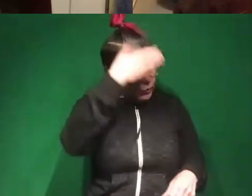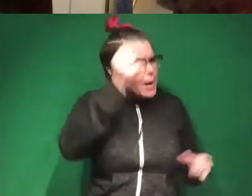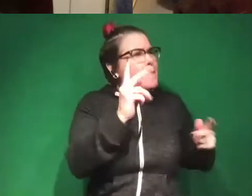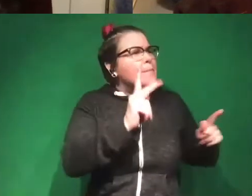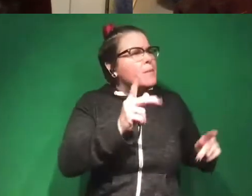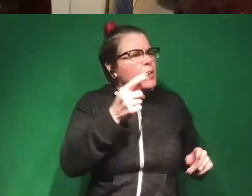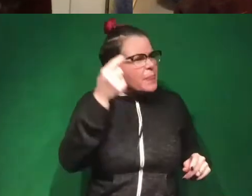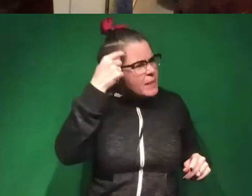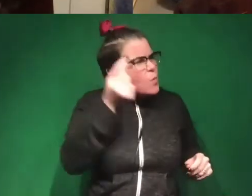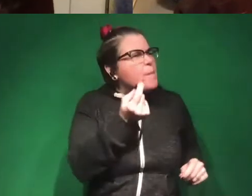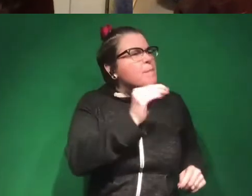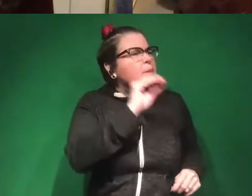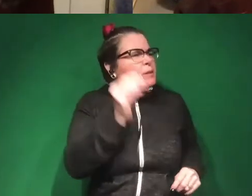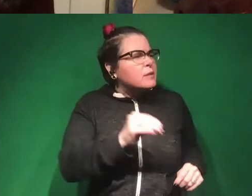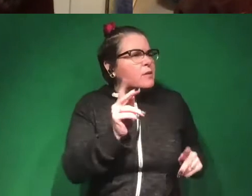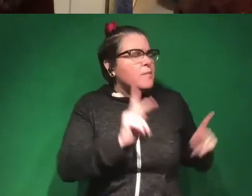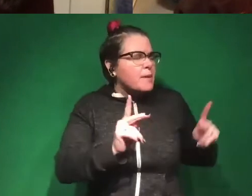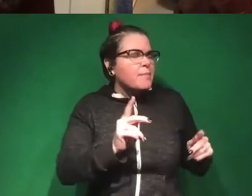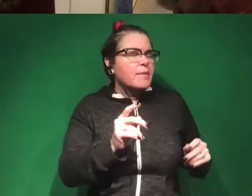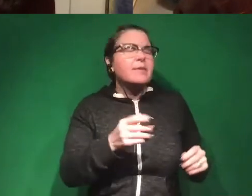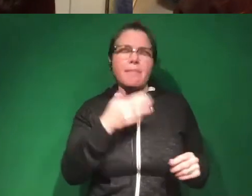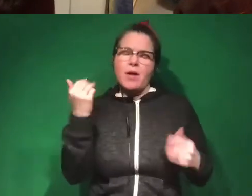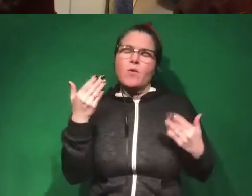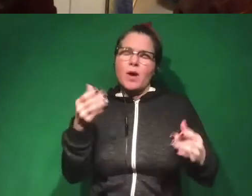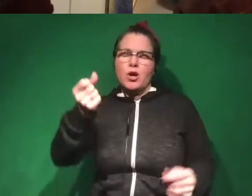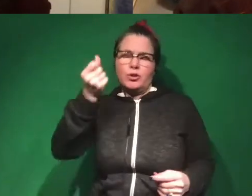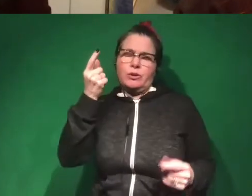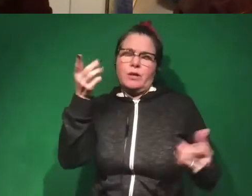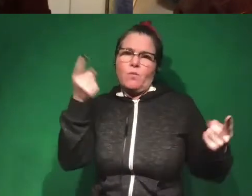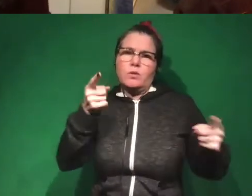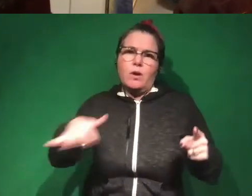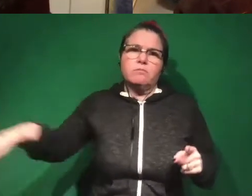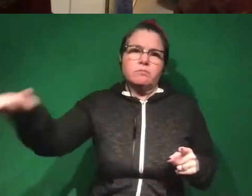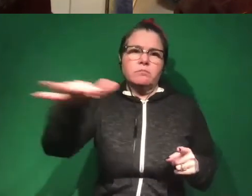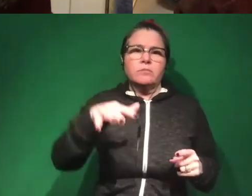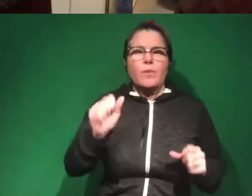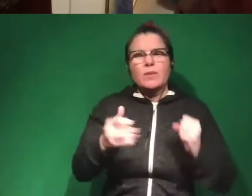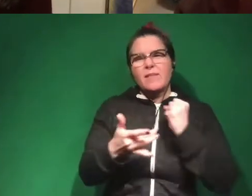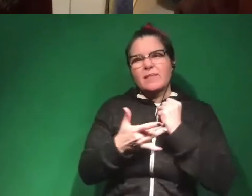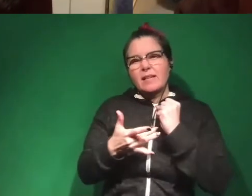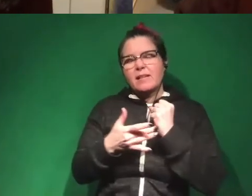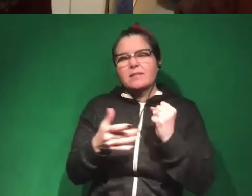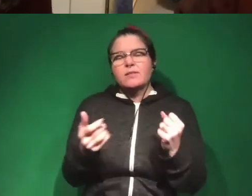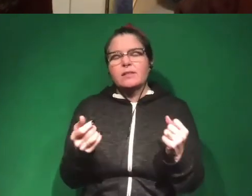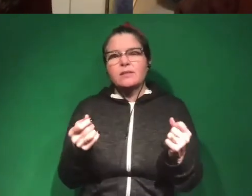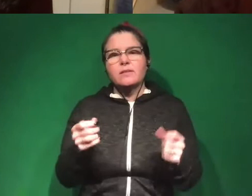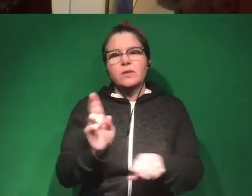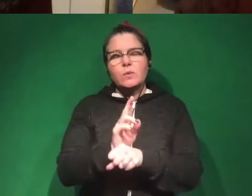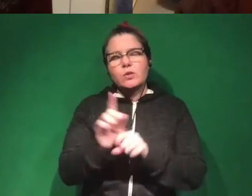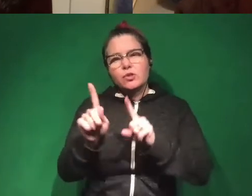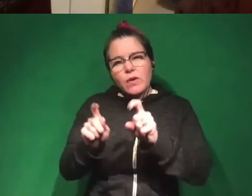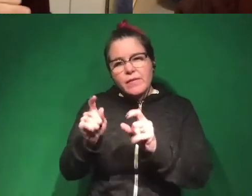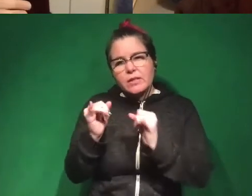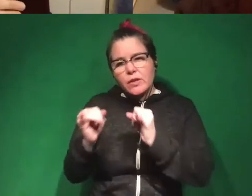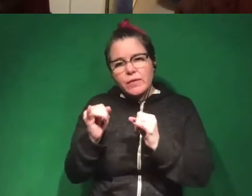who you think? What percentage of you? That's a much better way to understand what's going on. So those kinds of techniques are the things that we use in surveys and interviews